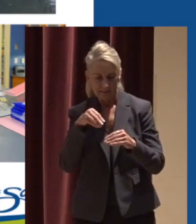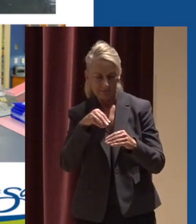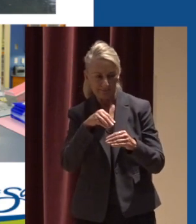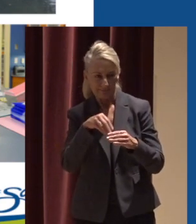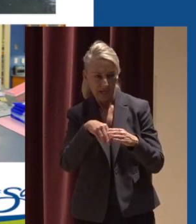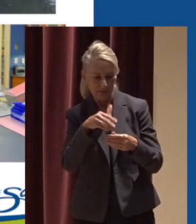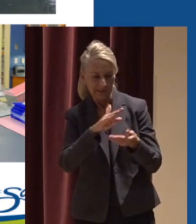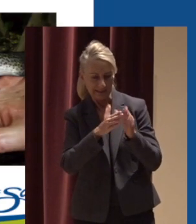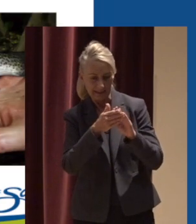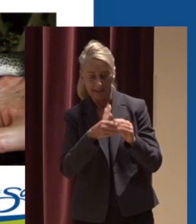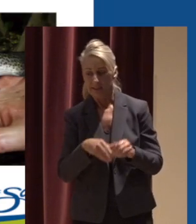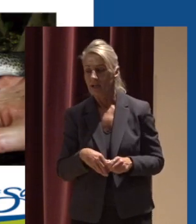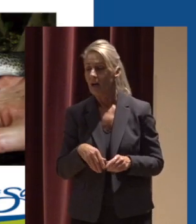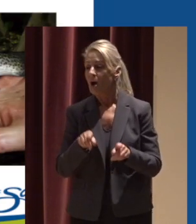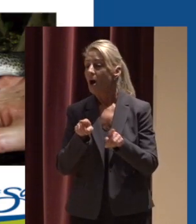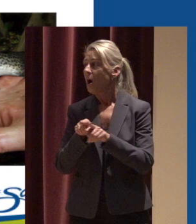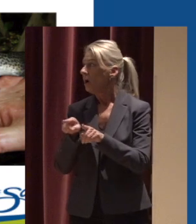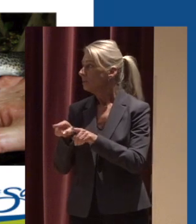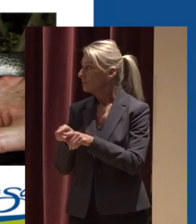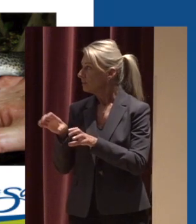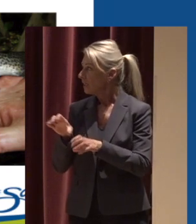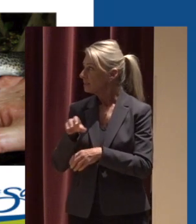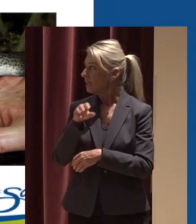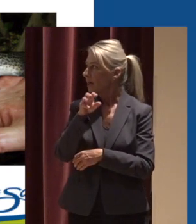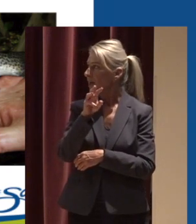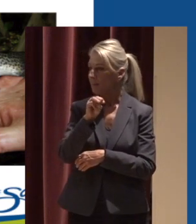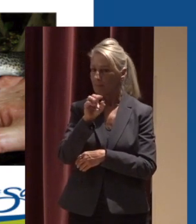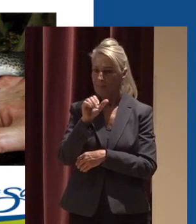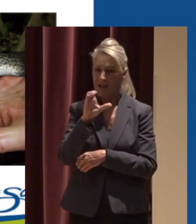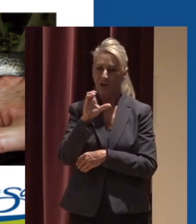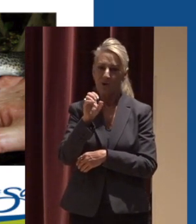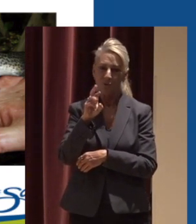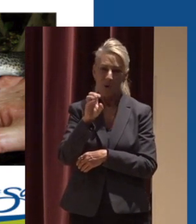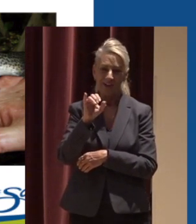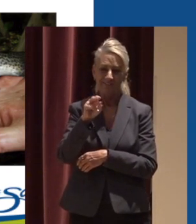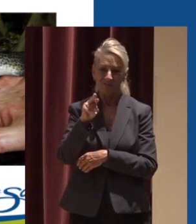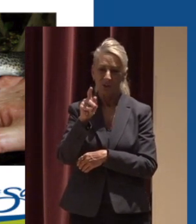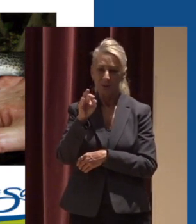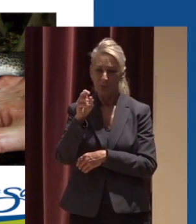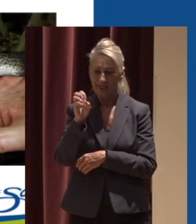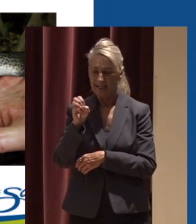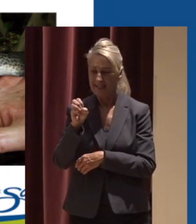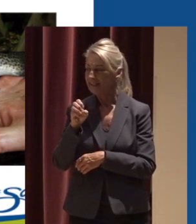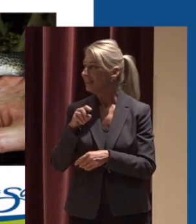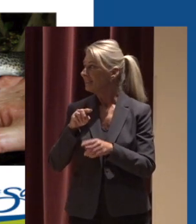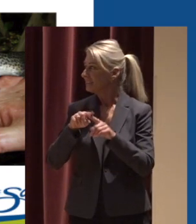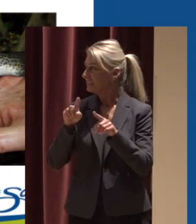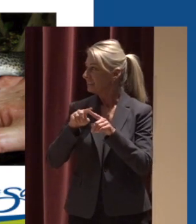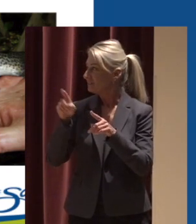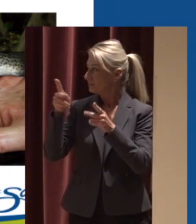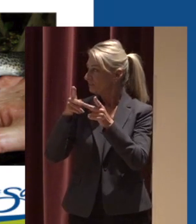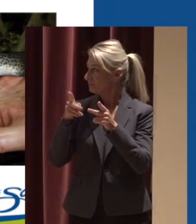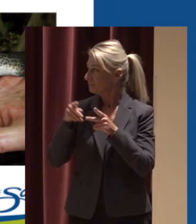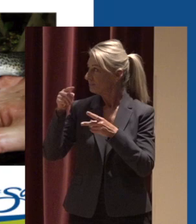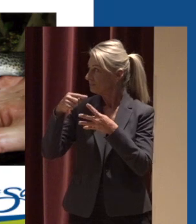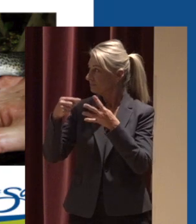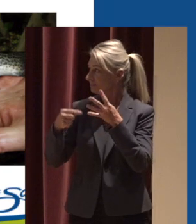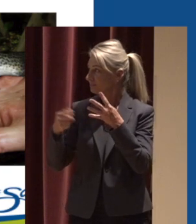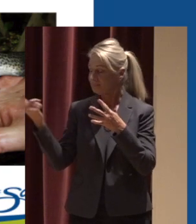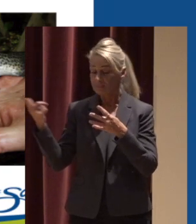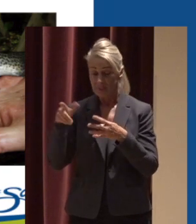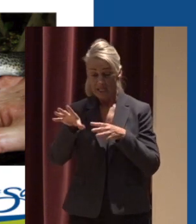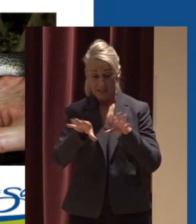the city also does macroinverte sampling on Pringle Creek, East Fork Pringle Creek and Clark Creek these locations were chosen